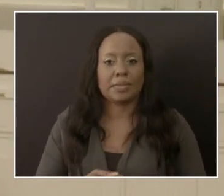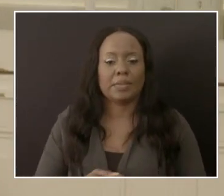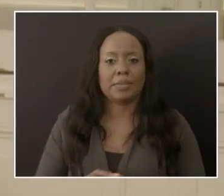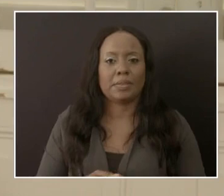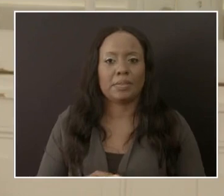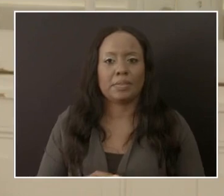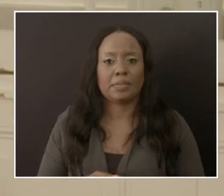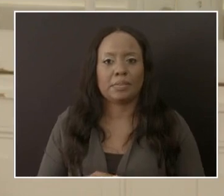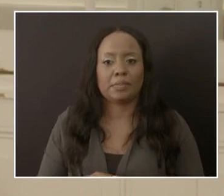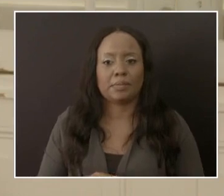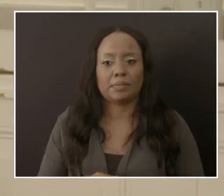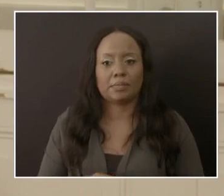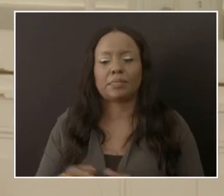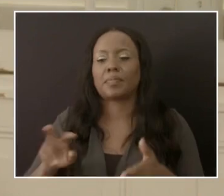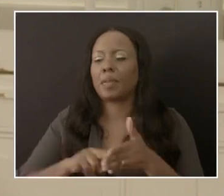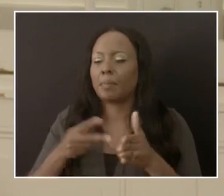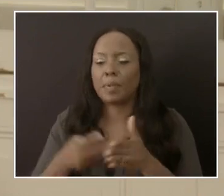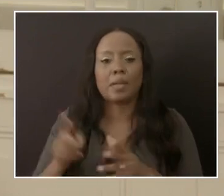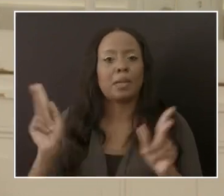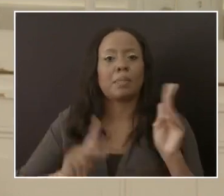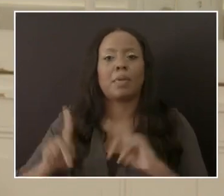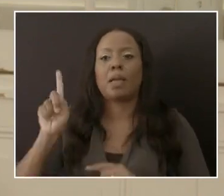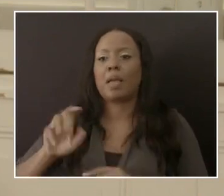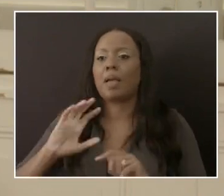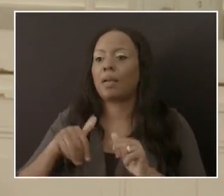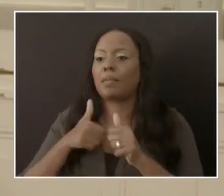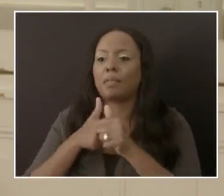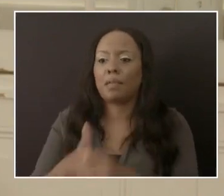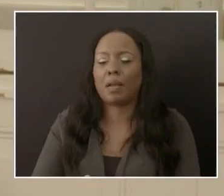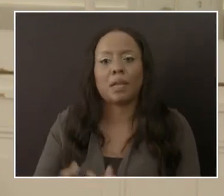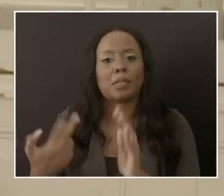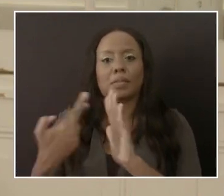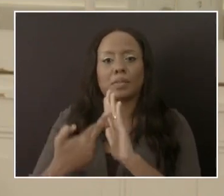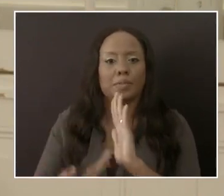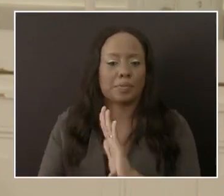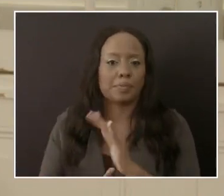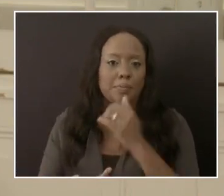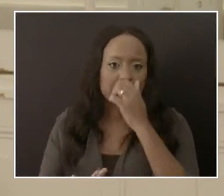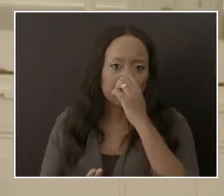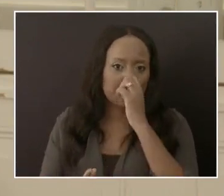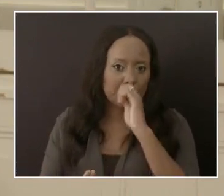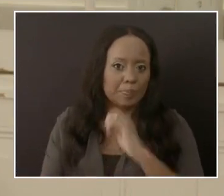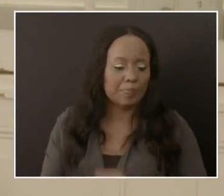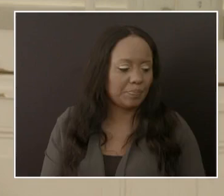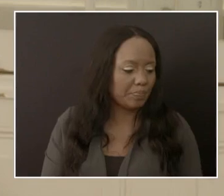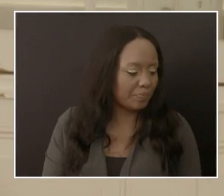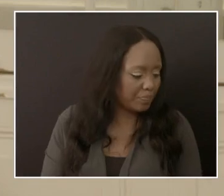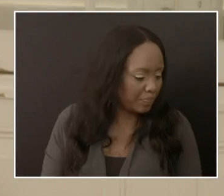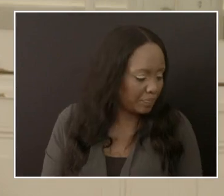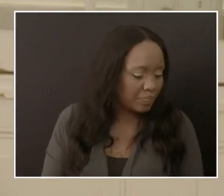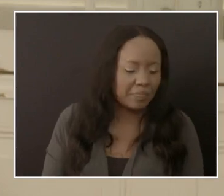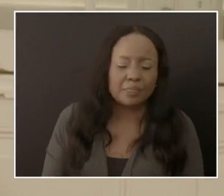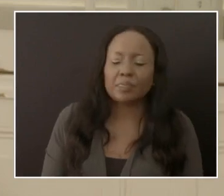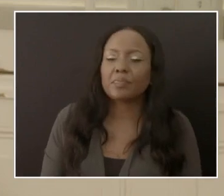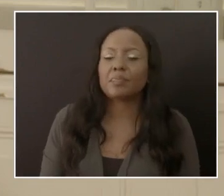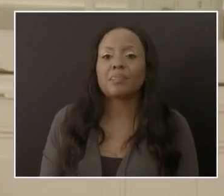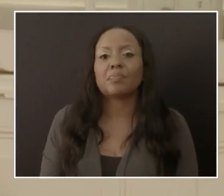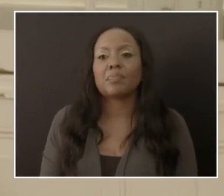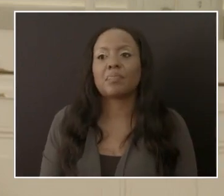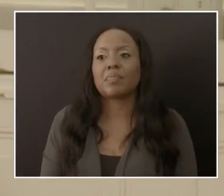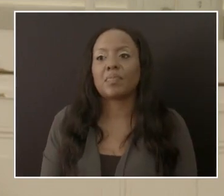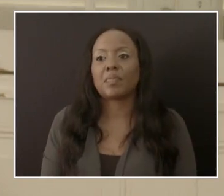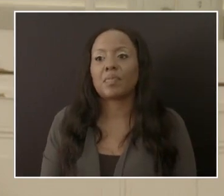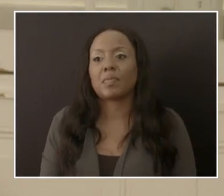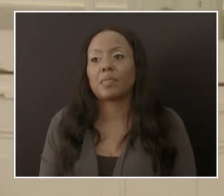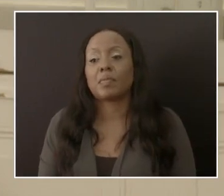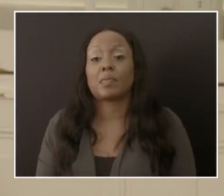comply with the directives given. And the, in the for instance, as persons will need to